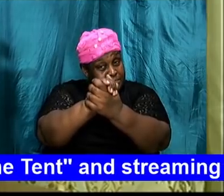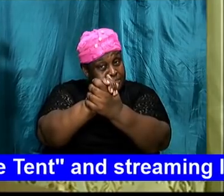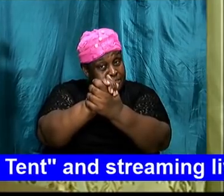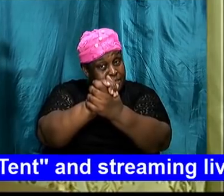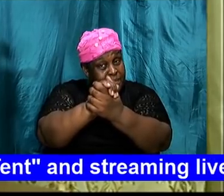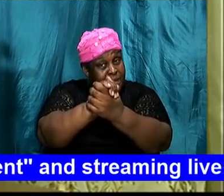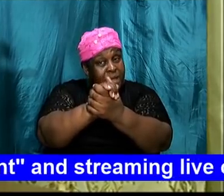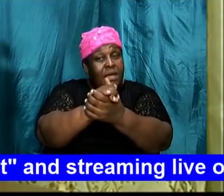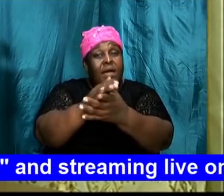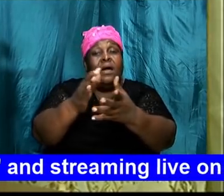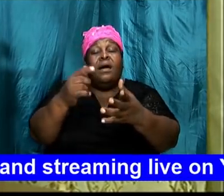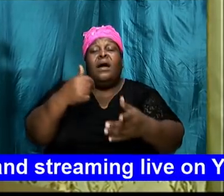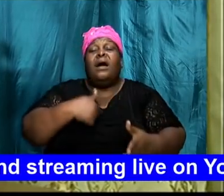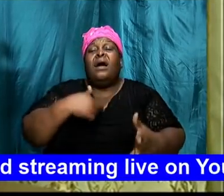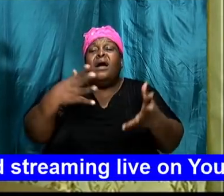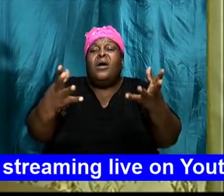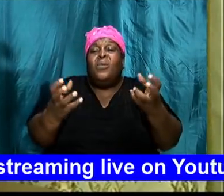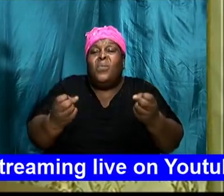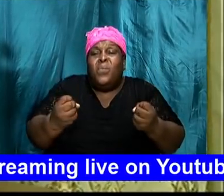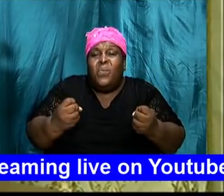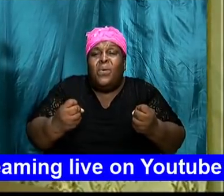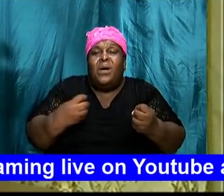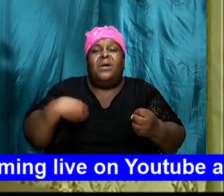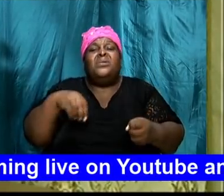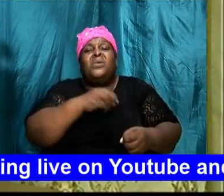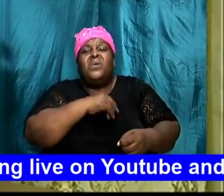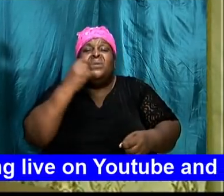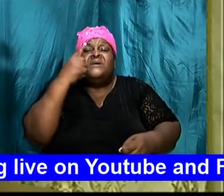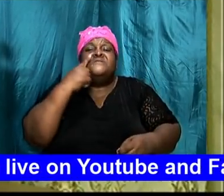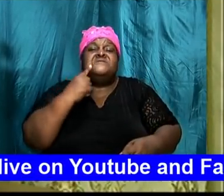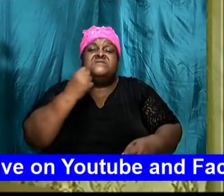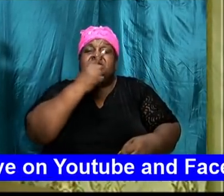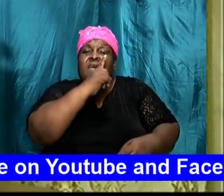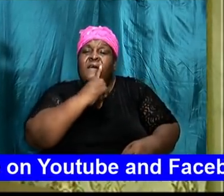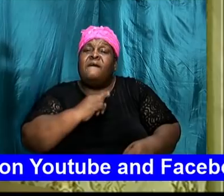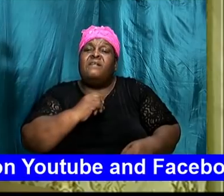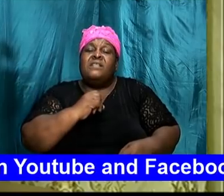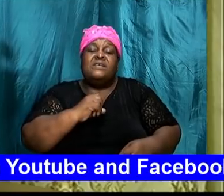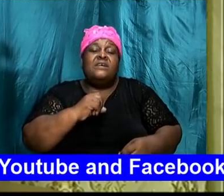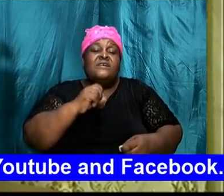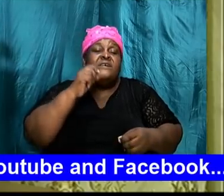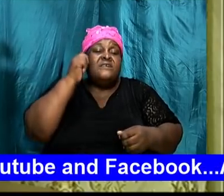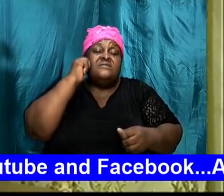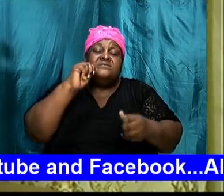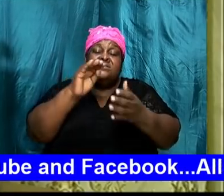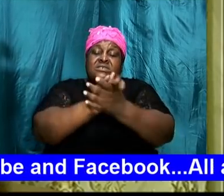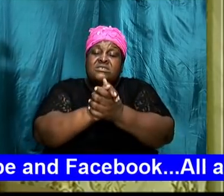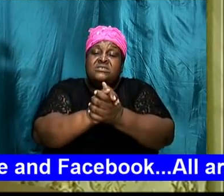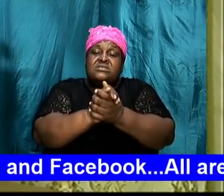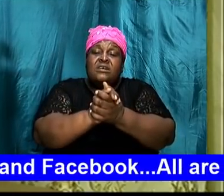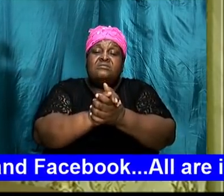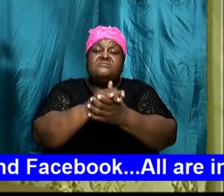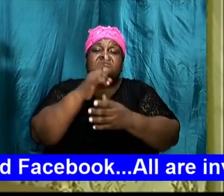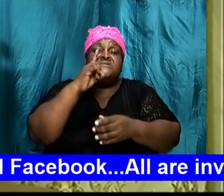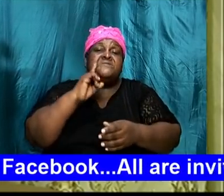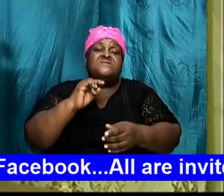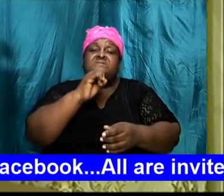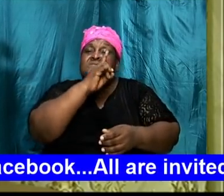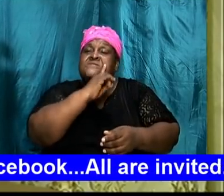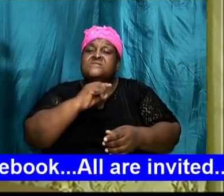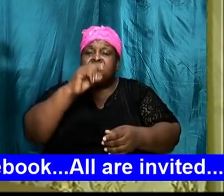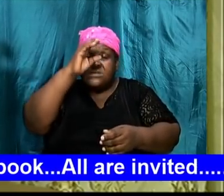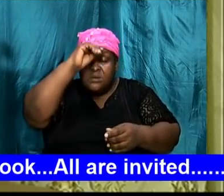our single sisters to know I want our single brothers to know that one of the most